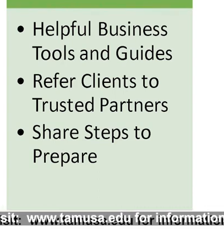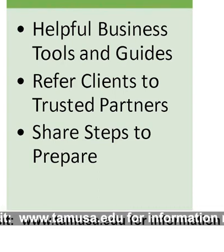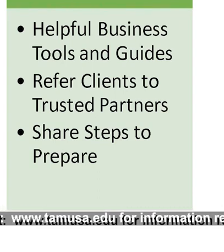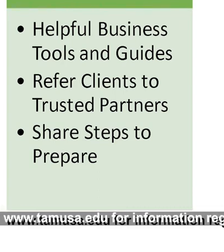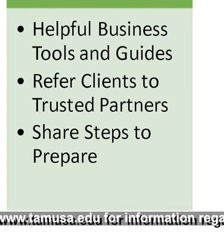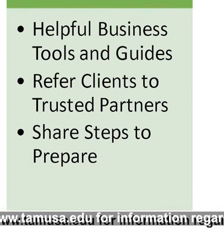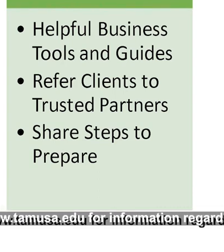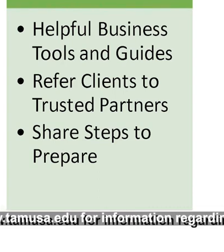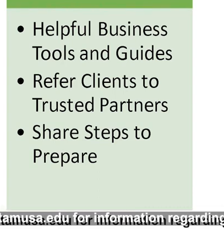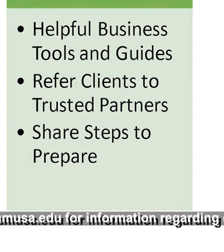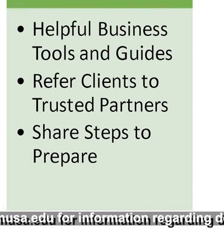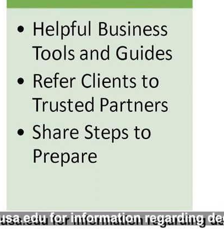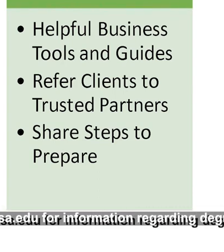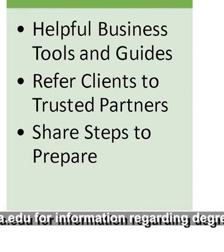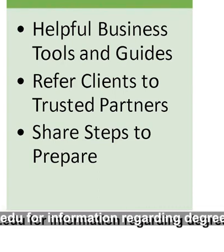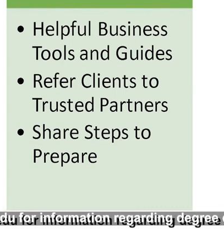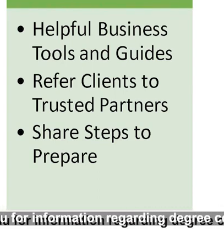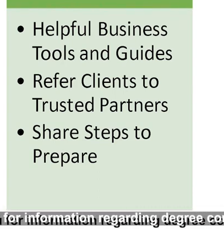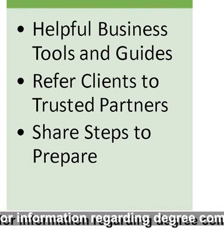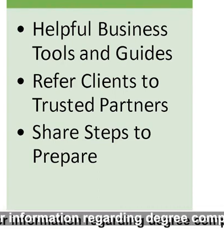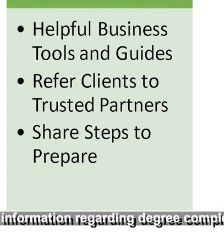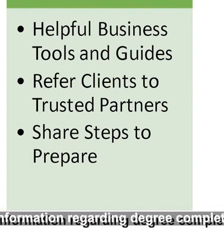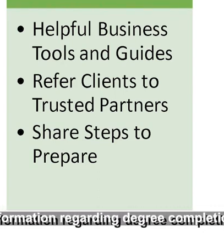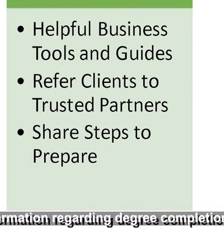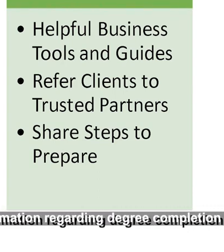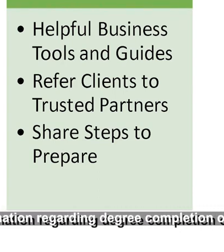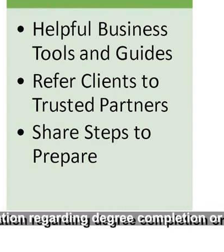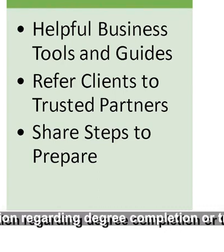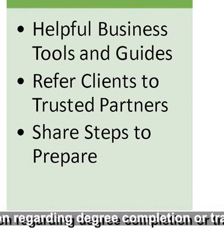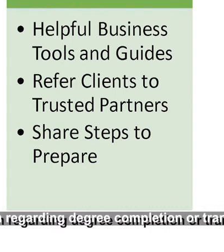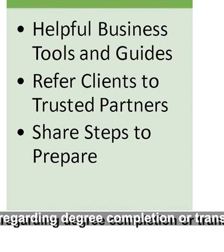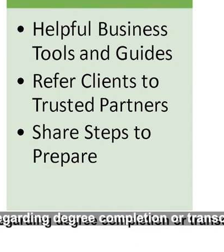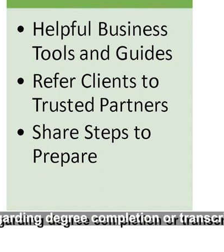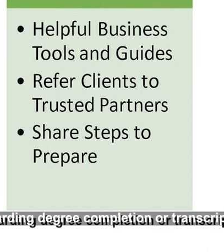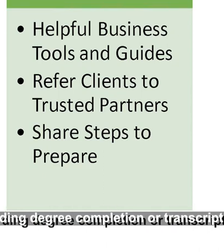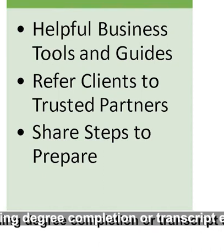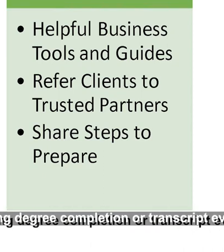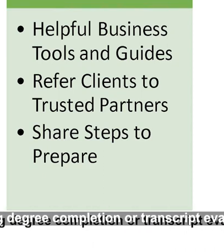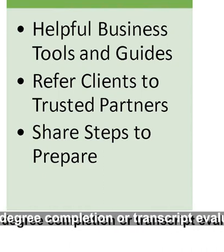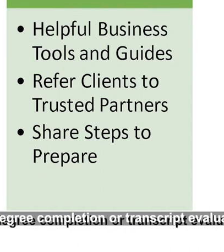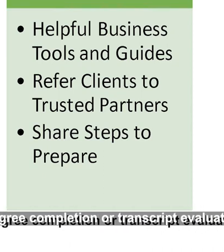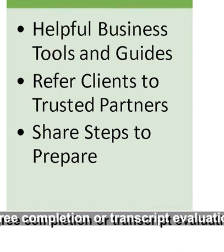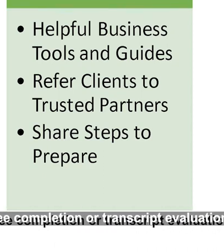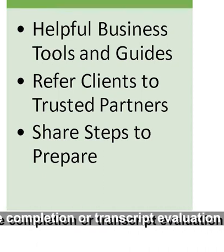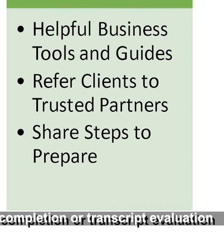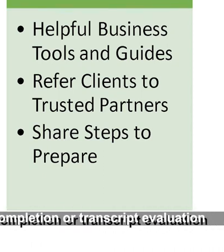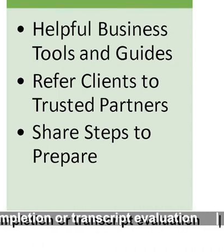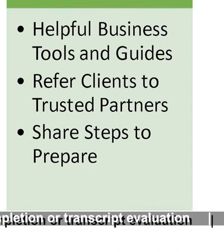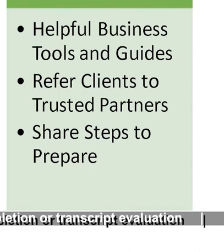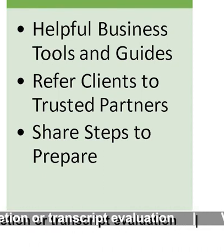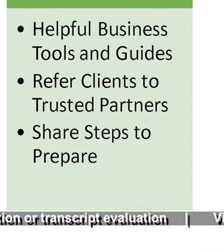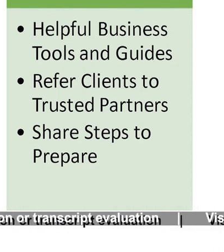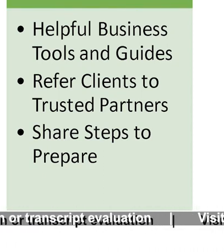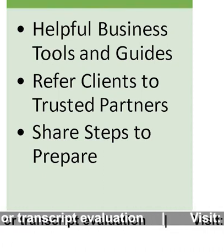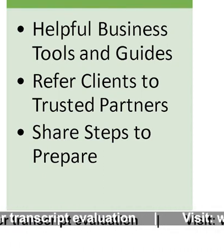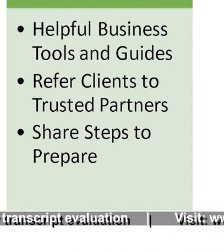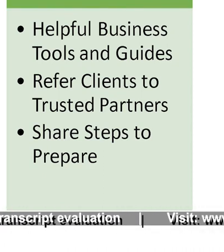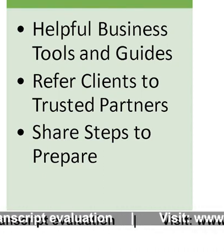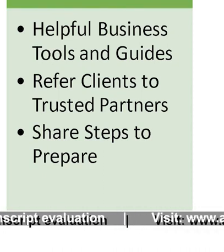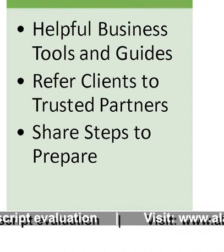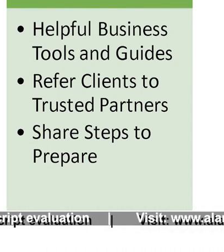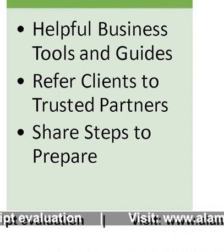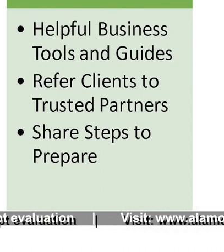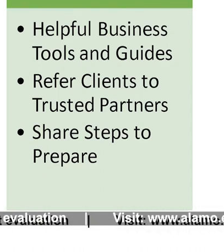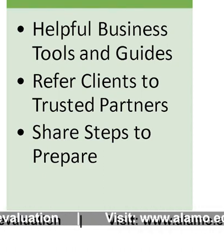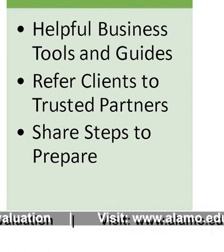lender. So we have a loan products, small micro loans, all the way up to our 7A and 504 loan programs